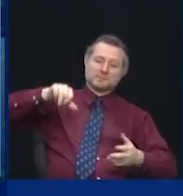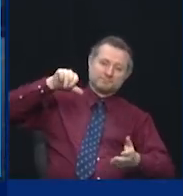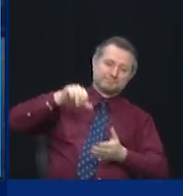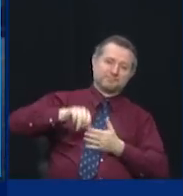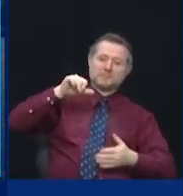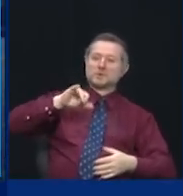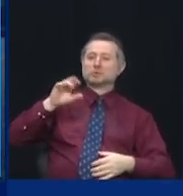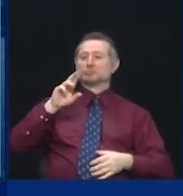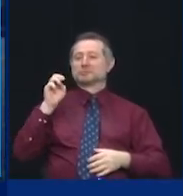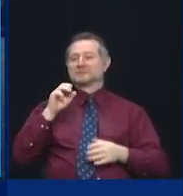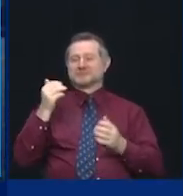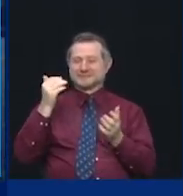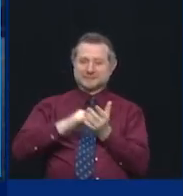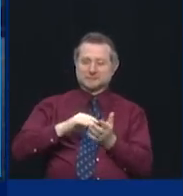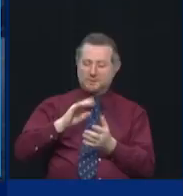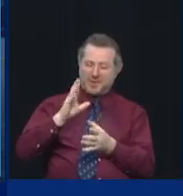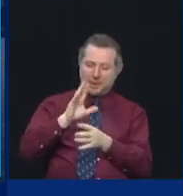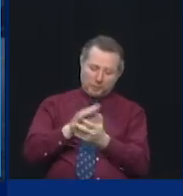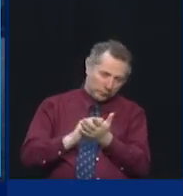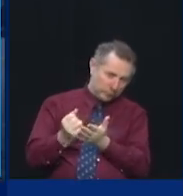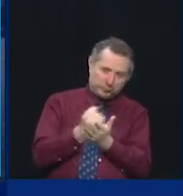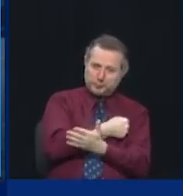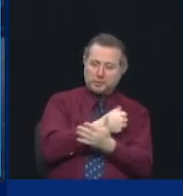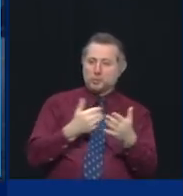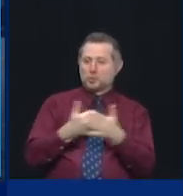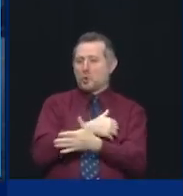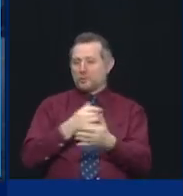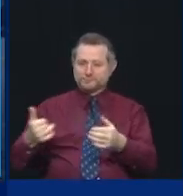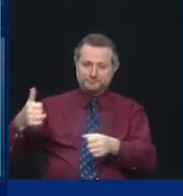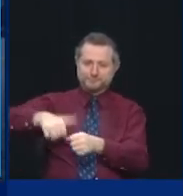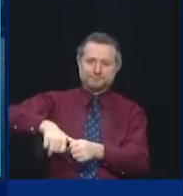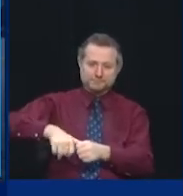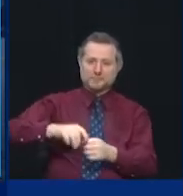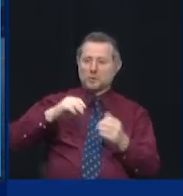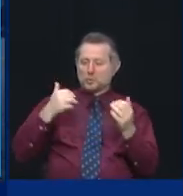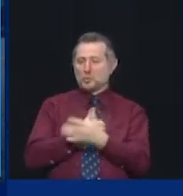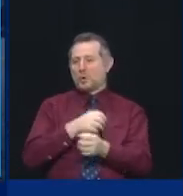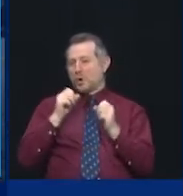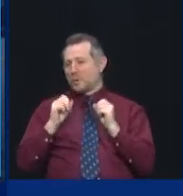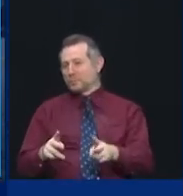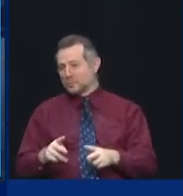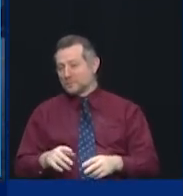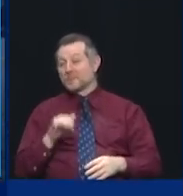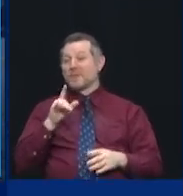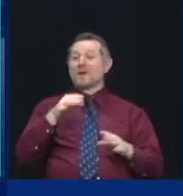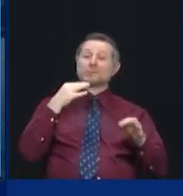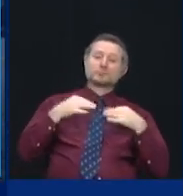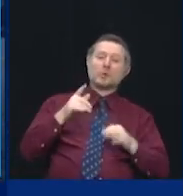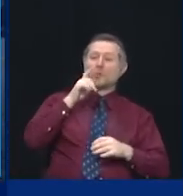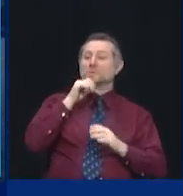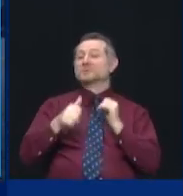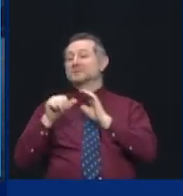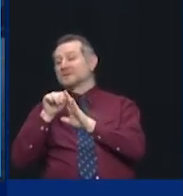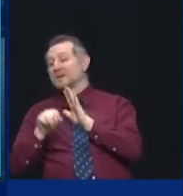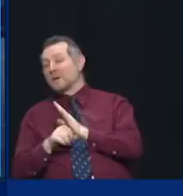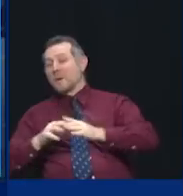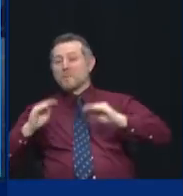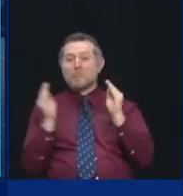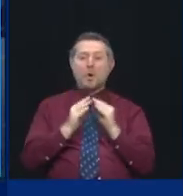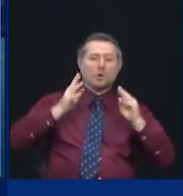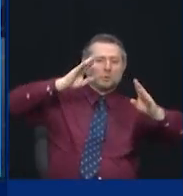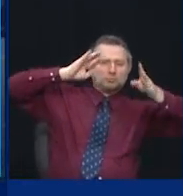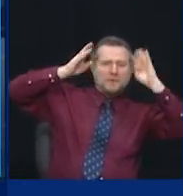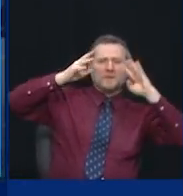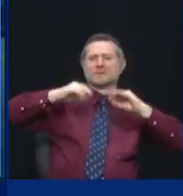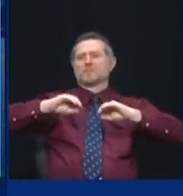that, there is an opportunity. You tell me who's the most creative, who's the most entrepreneurial, who's the